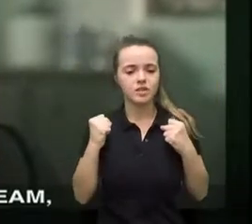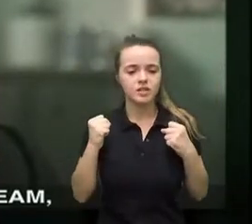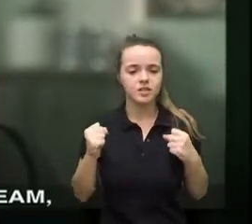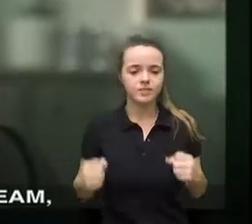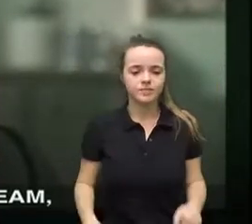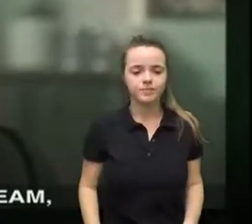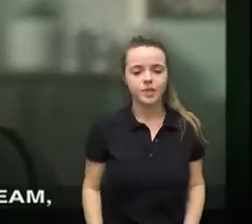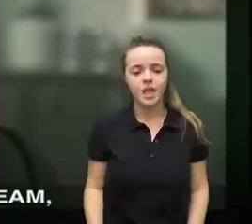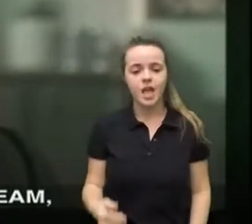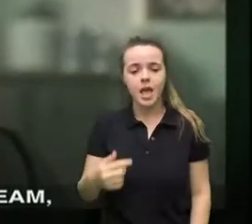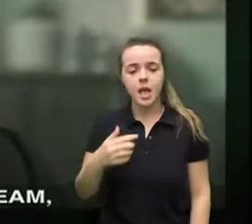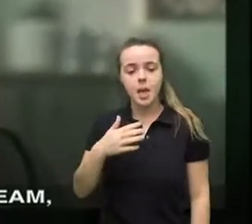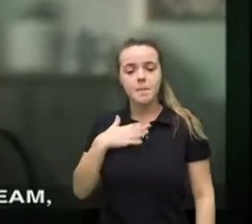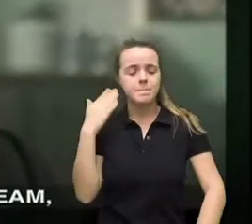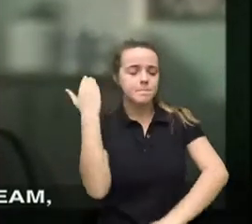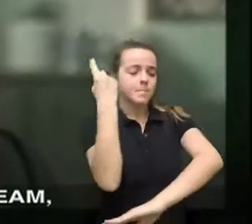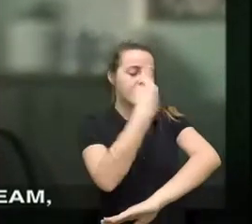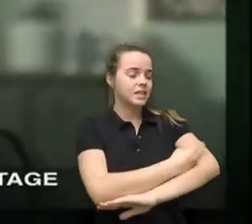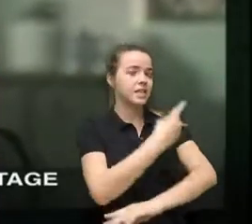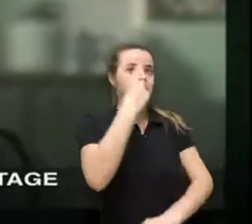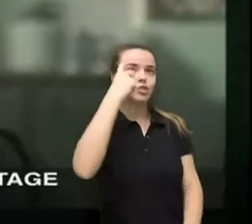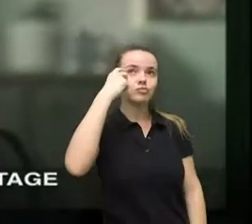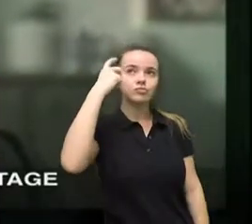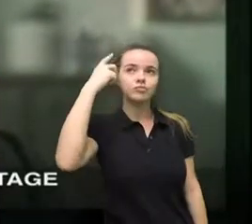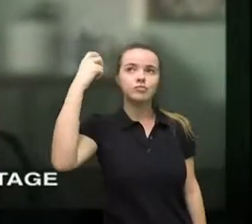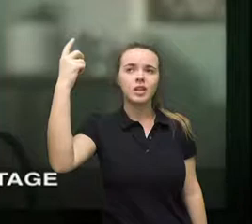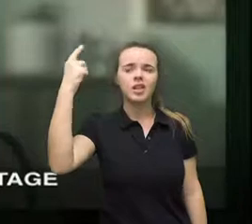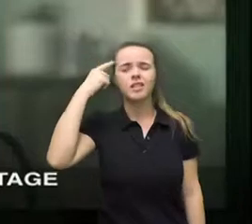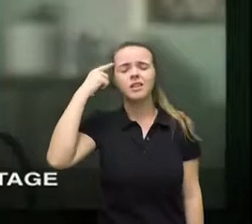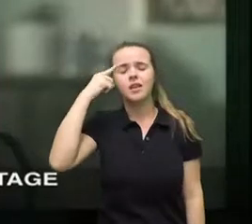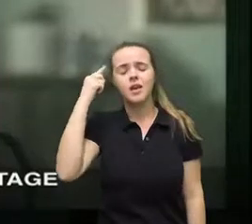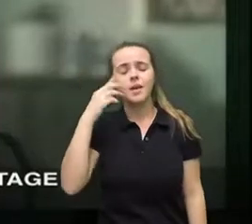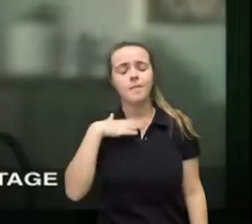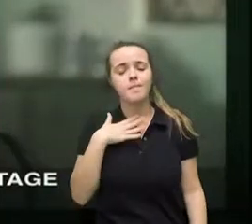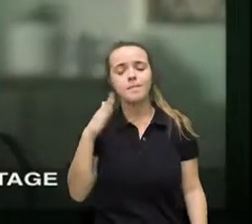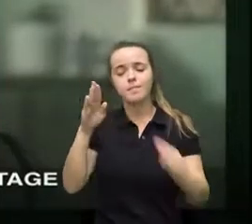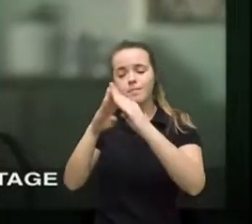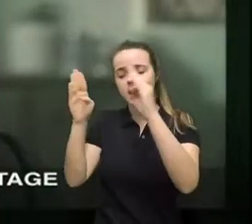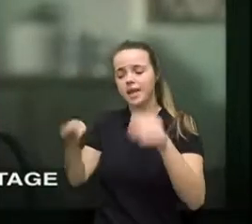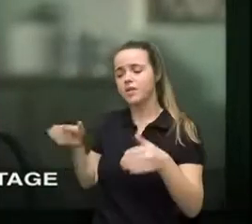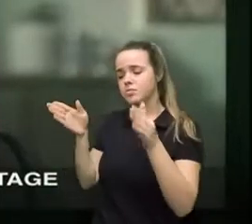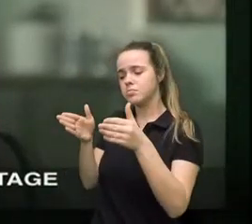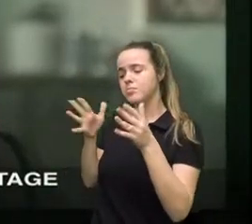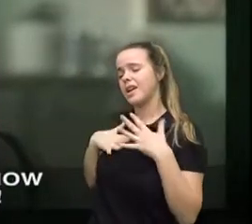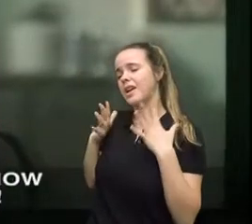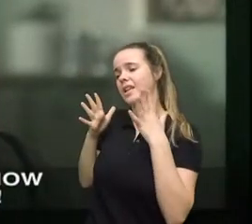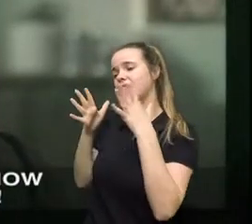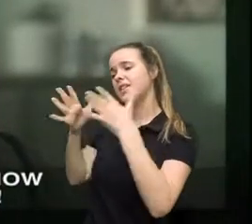I spend my days as in a dream thinking of the little cottage I left behind